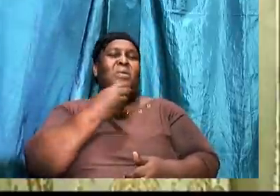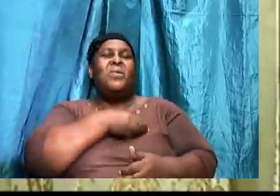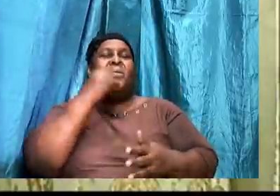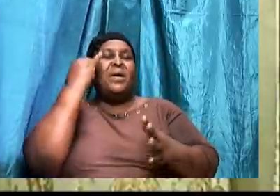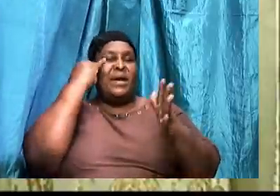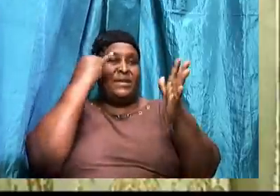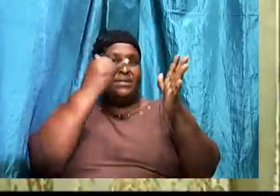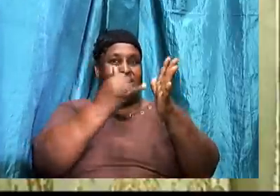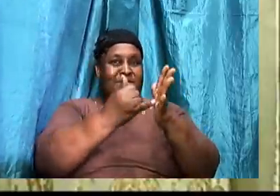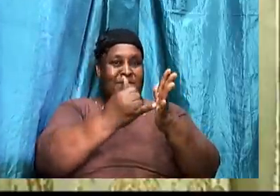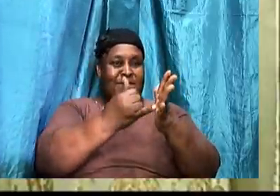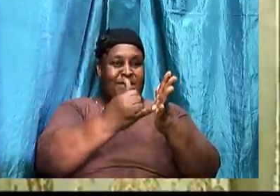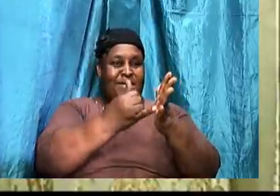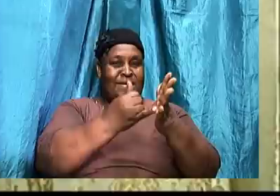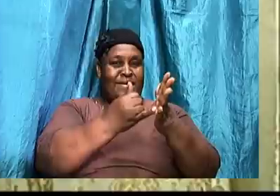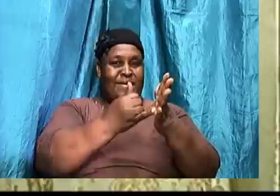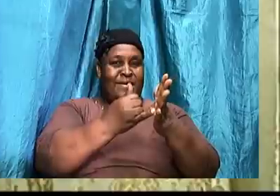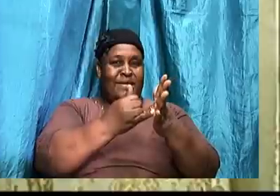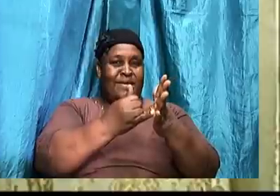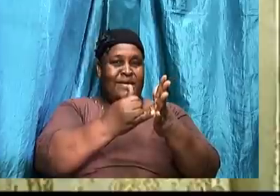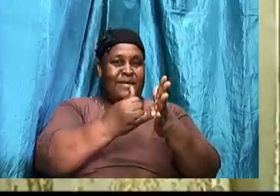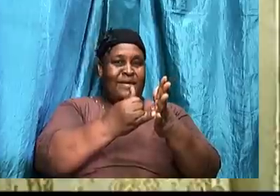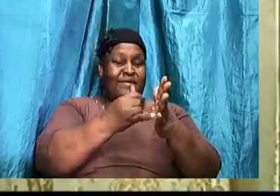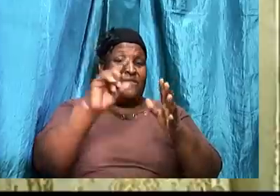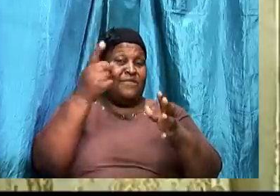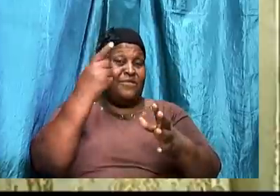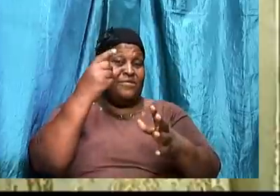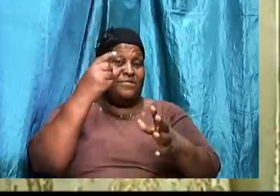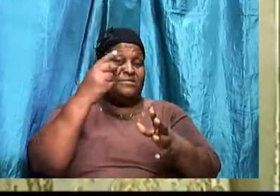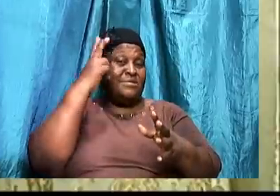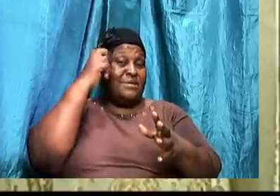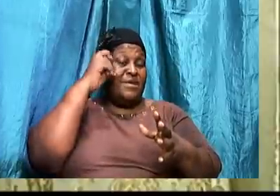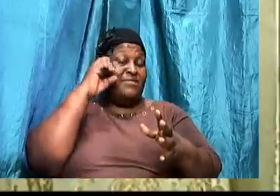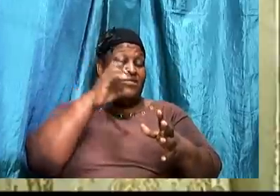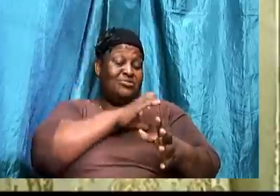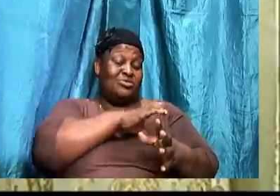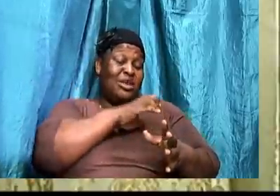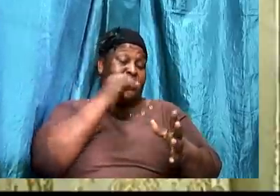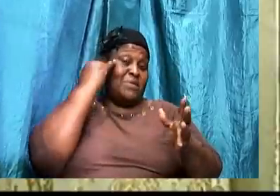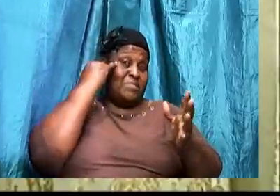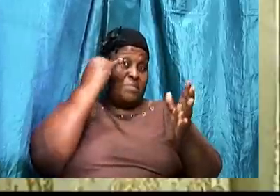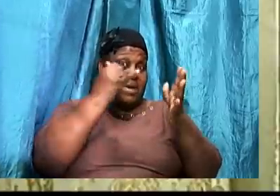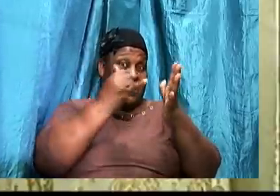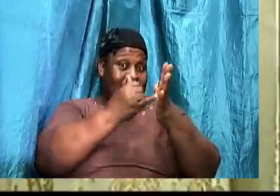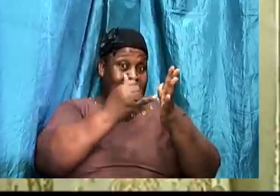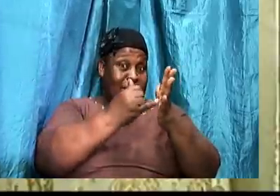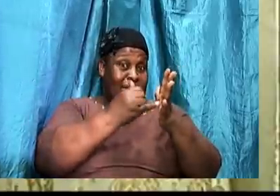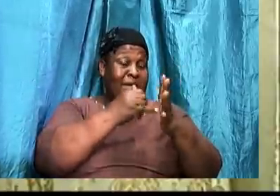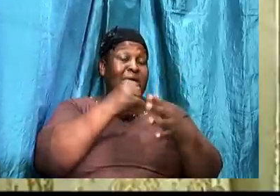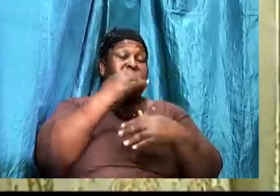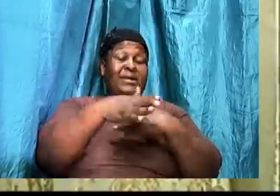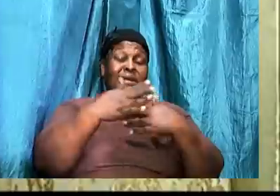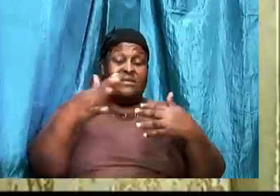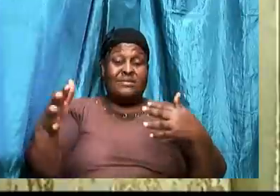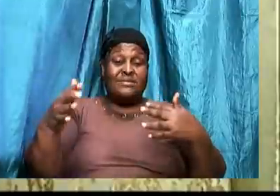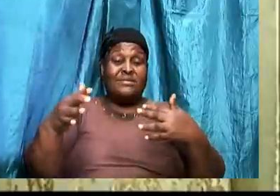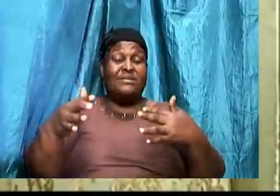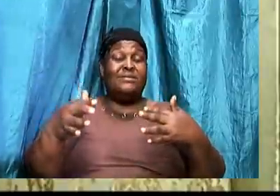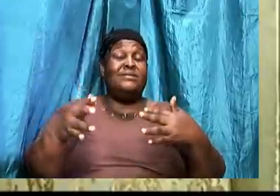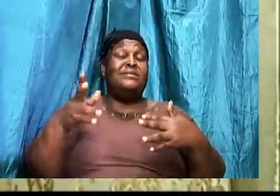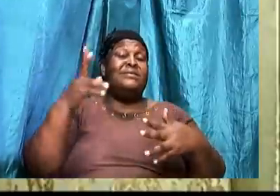So the first thing we say that he will challenge the mind. It's with the mind that we serve God. The next thing we say that.